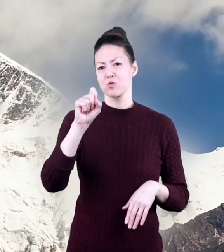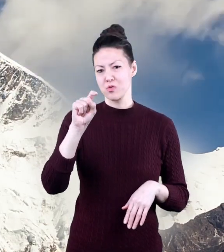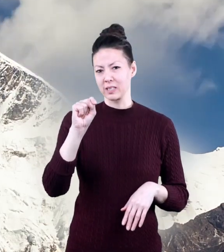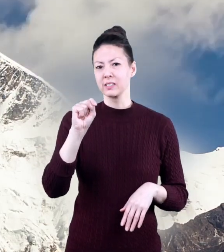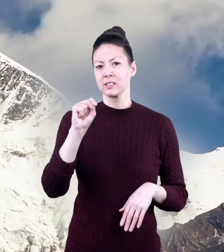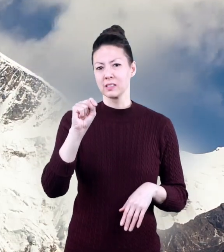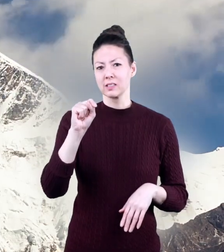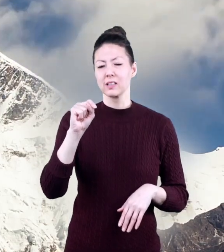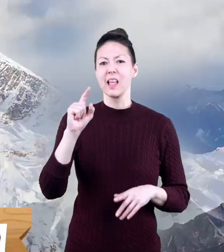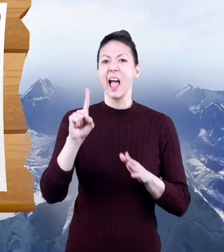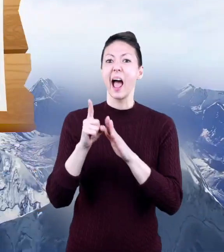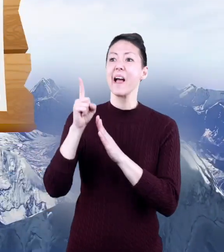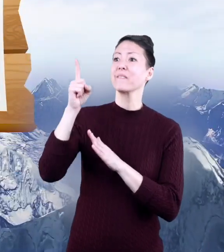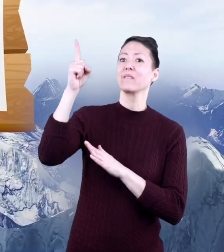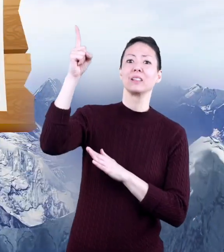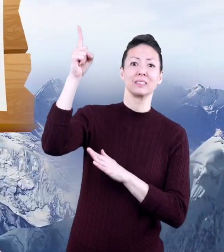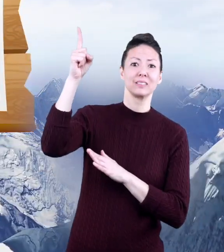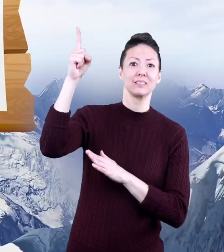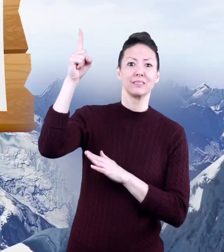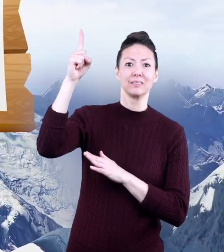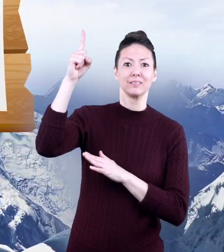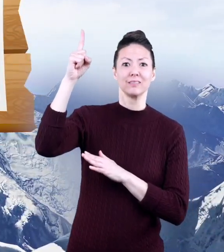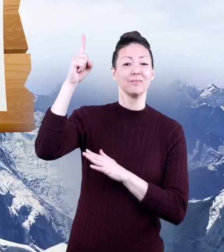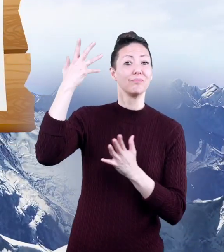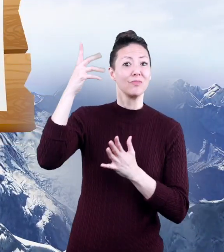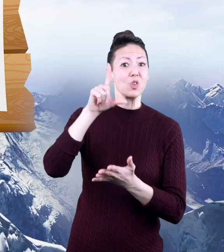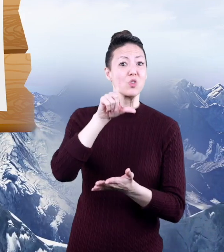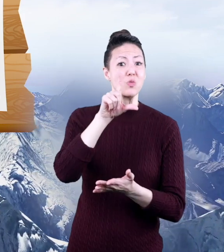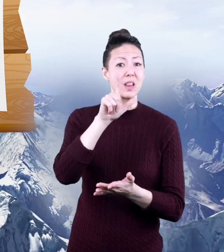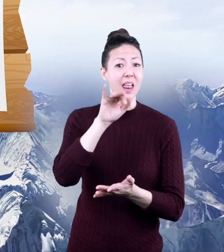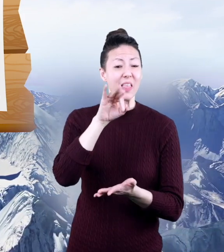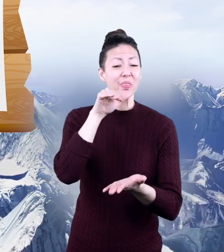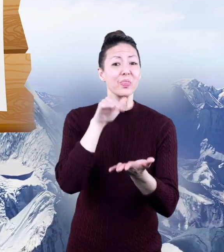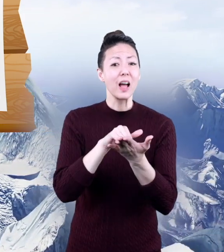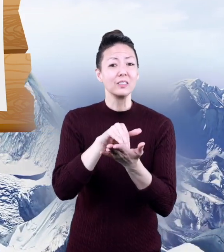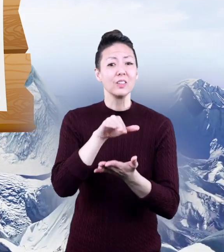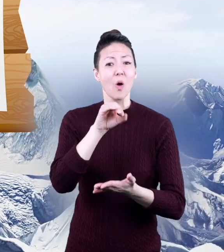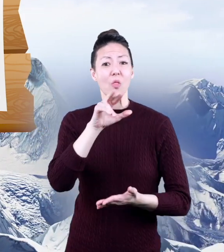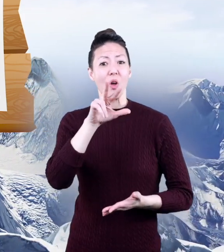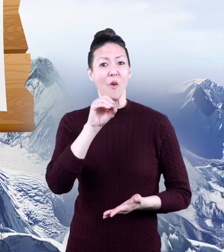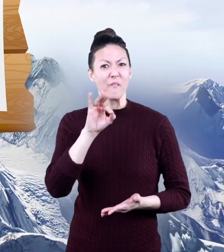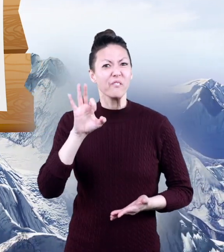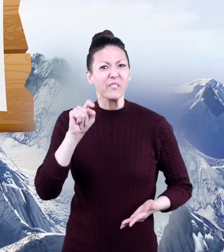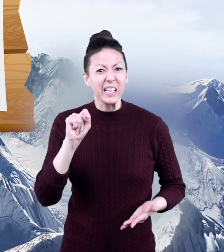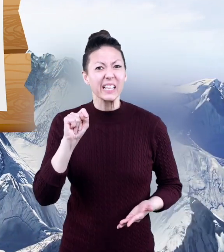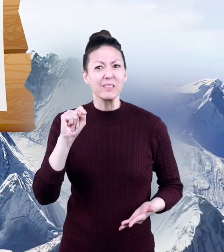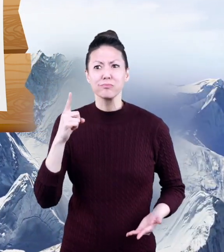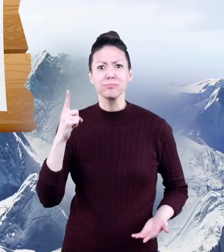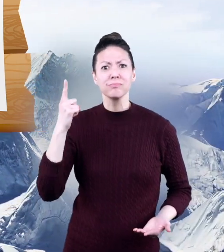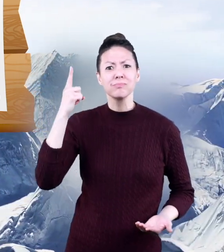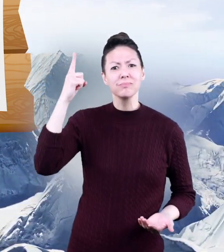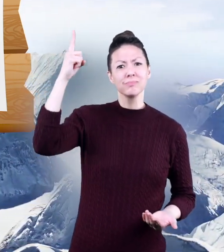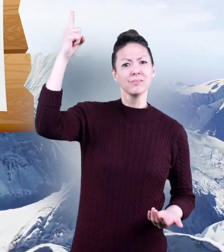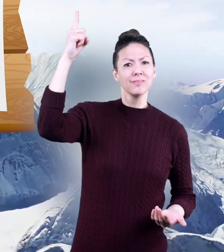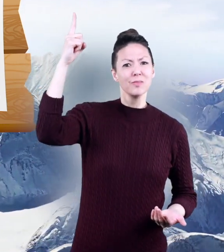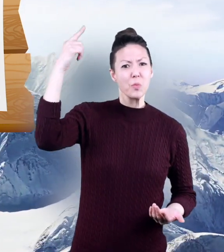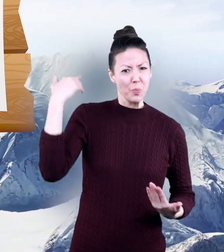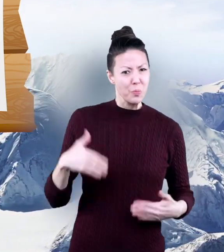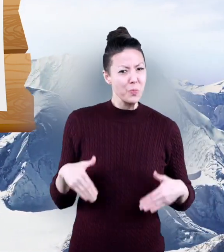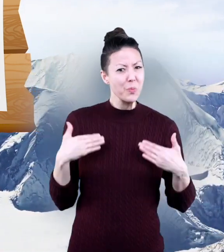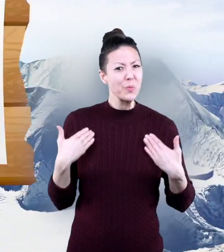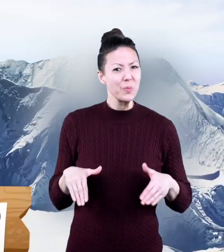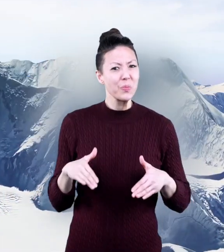Everest. Its elevation or height is 29,030 feet.